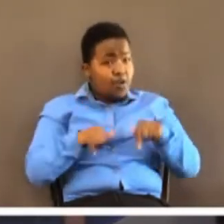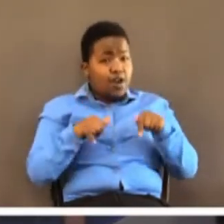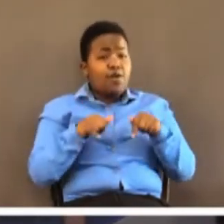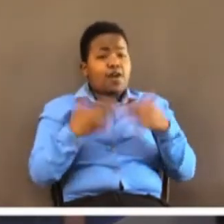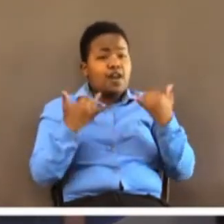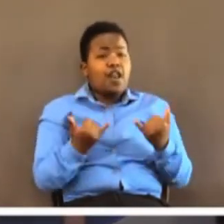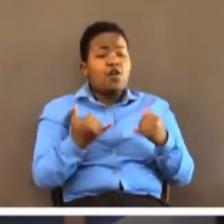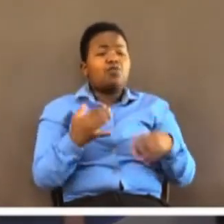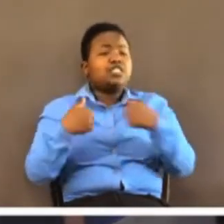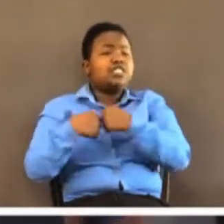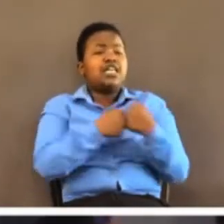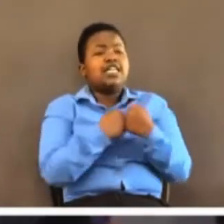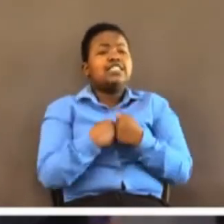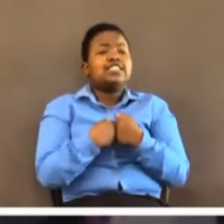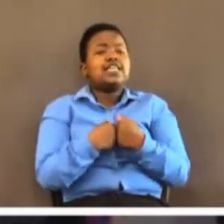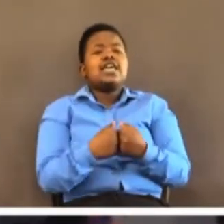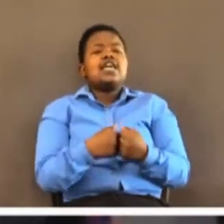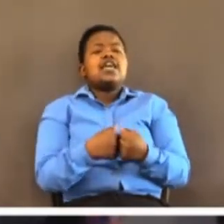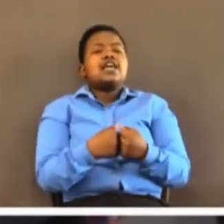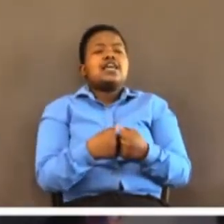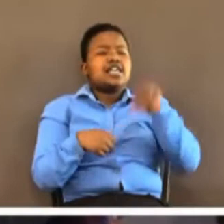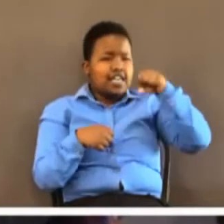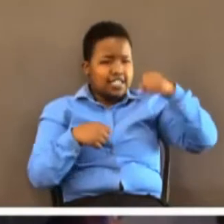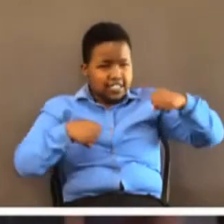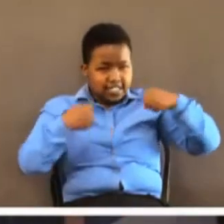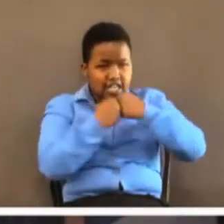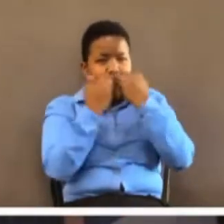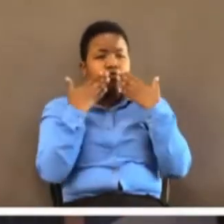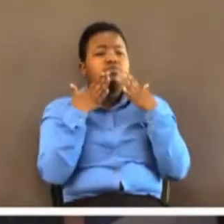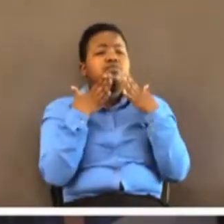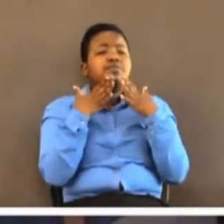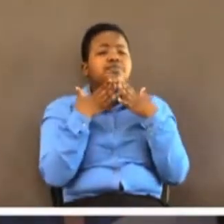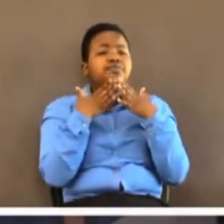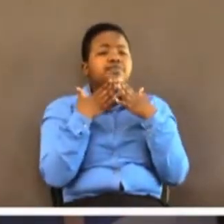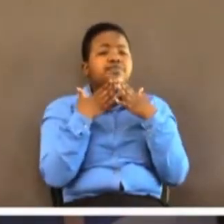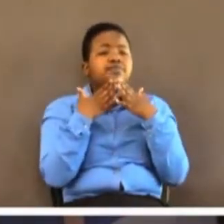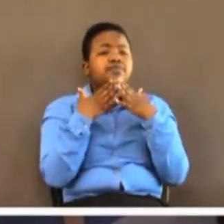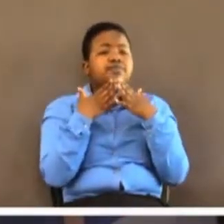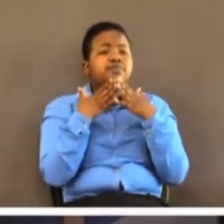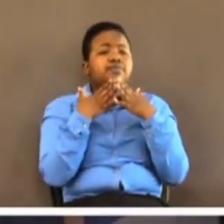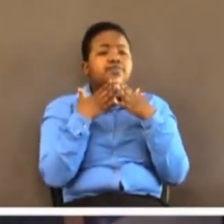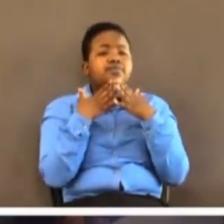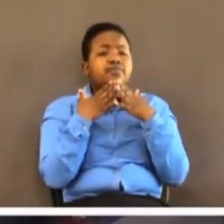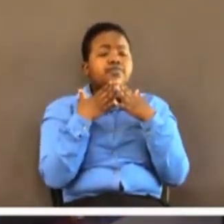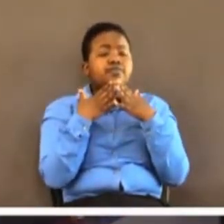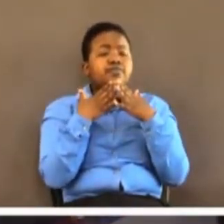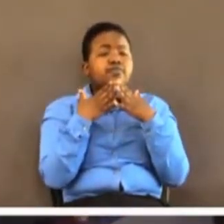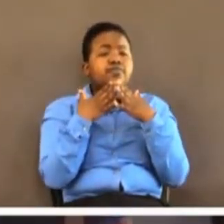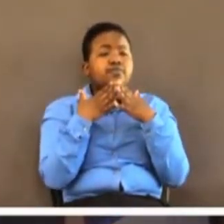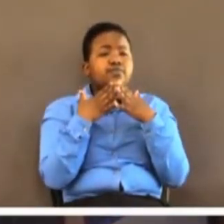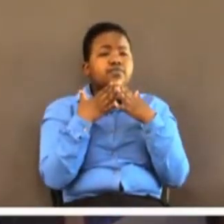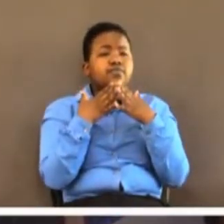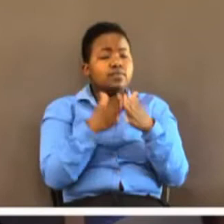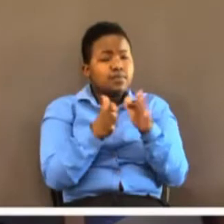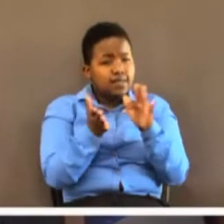Remembering the past victories for today's victory. The next example I want to give you is the book of Habakkuk chapter 3,